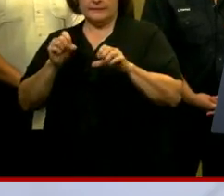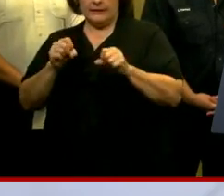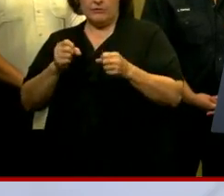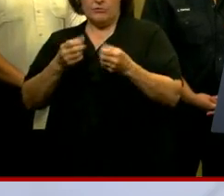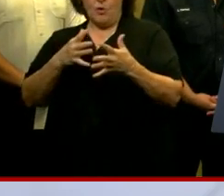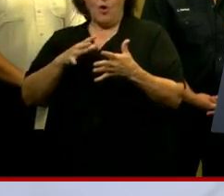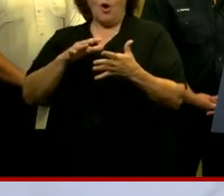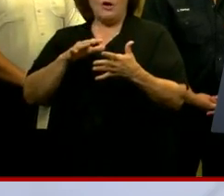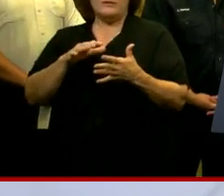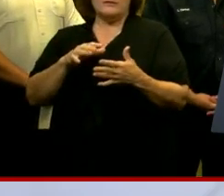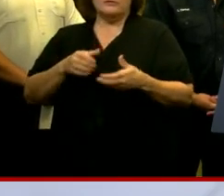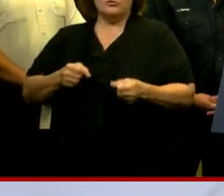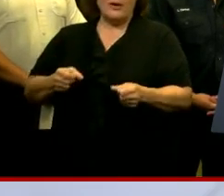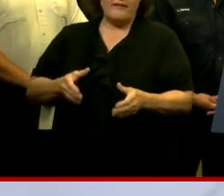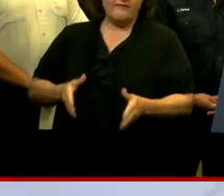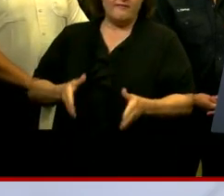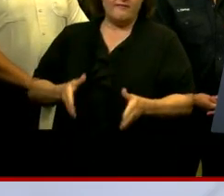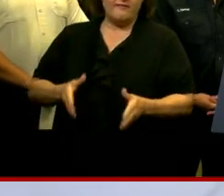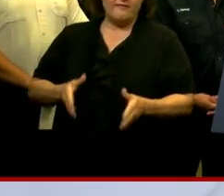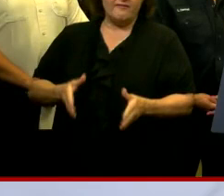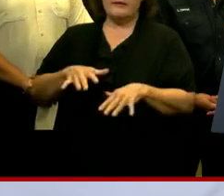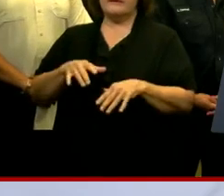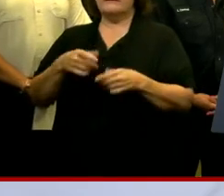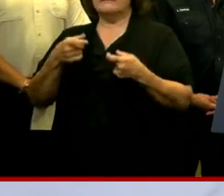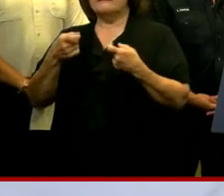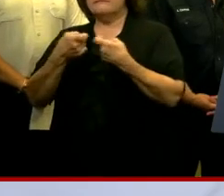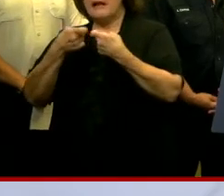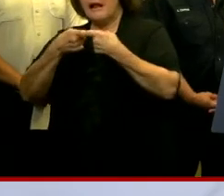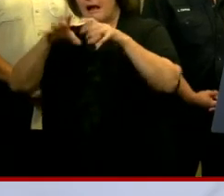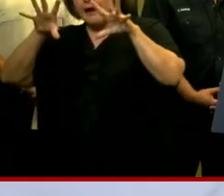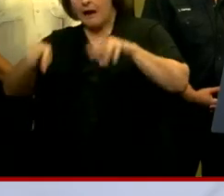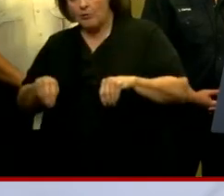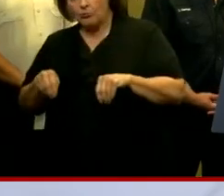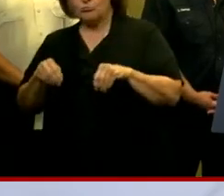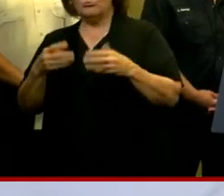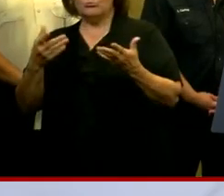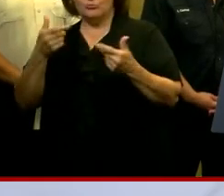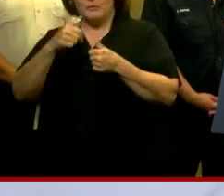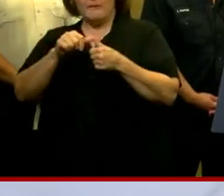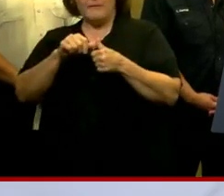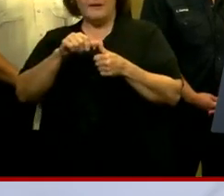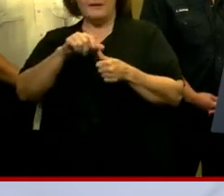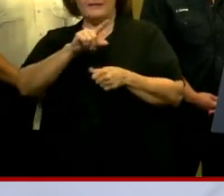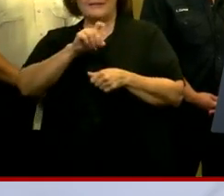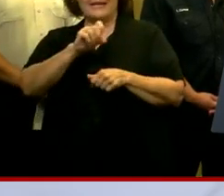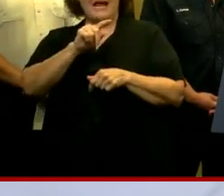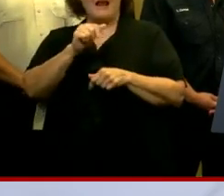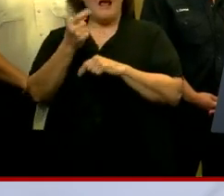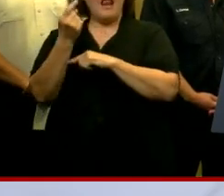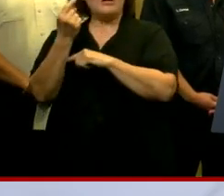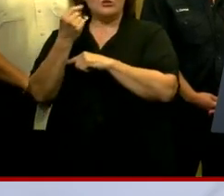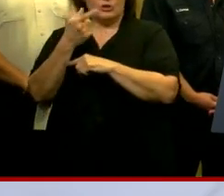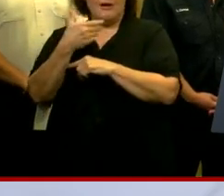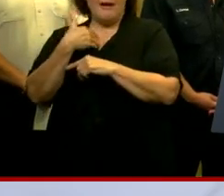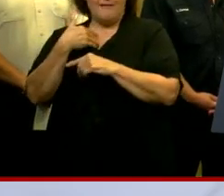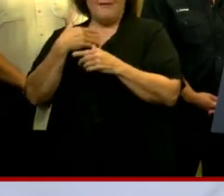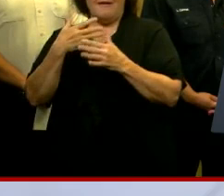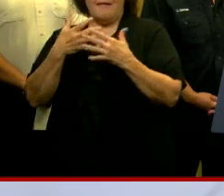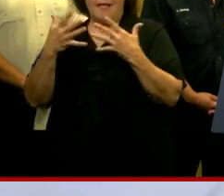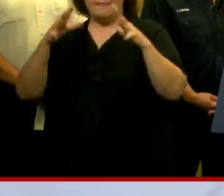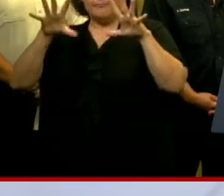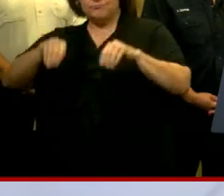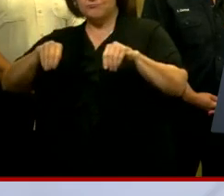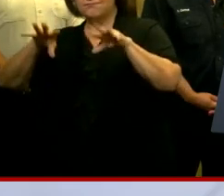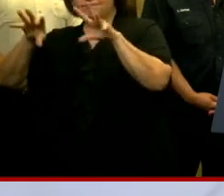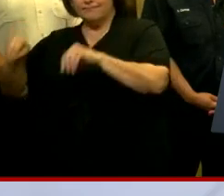system as far as street flooding, but mainly power outages. We believe, you know, as we saw from Zeta last year, we will have significant power